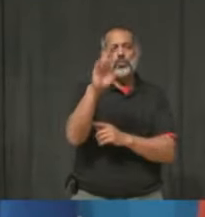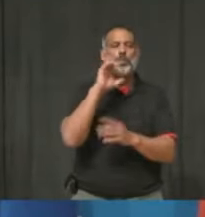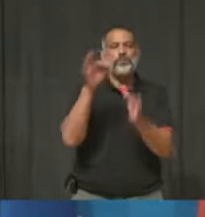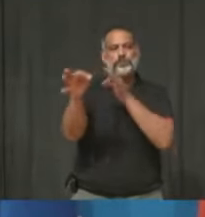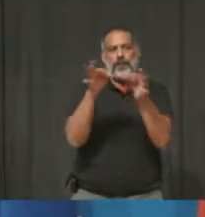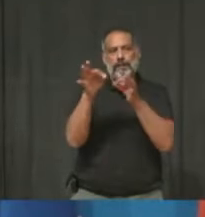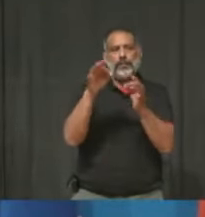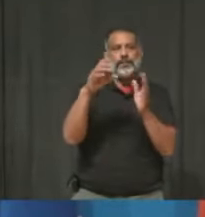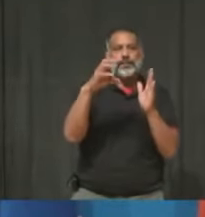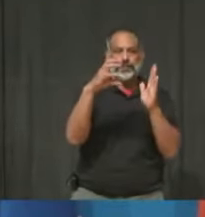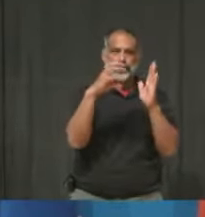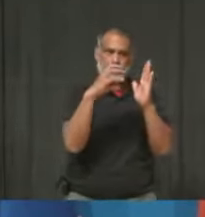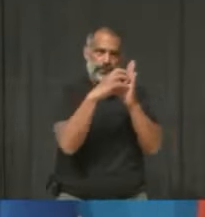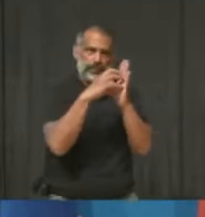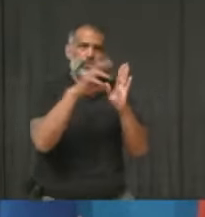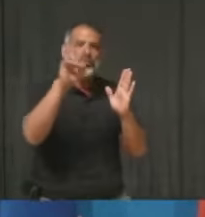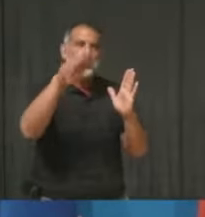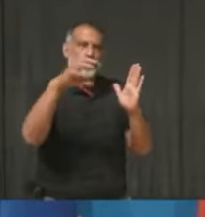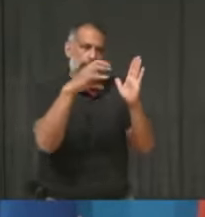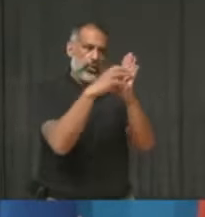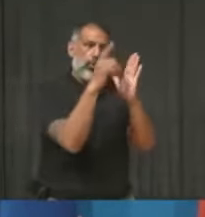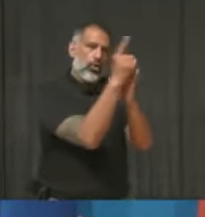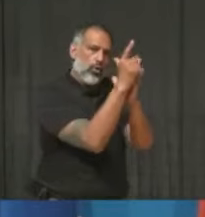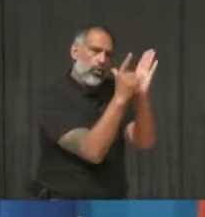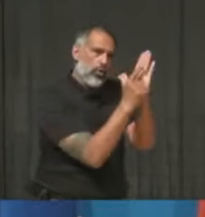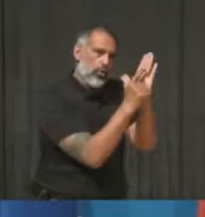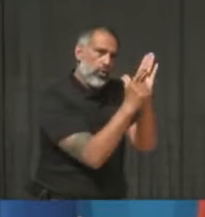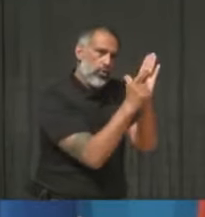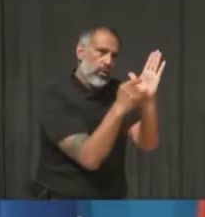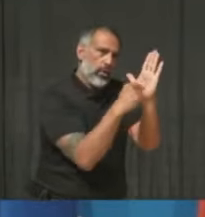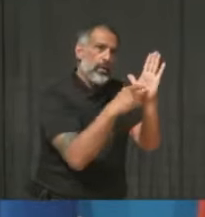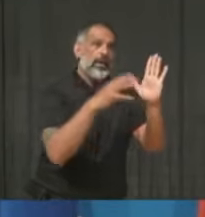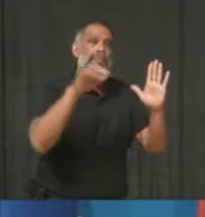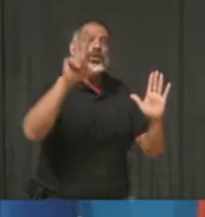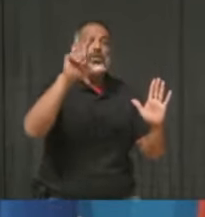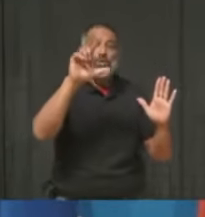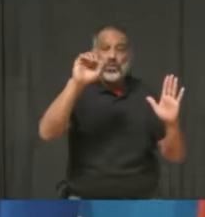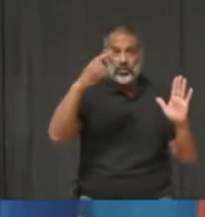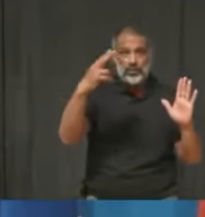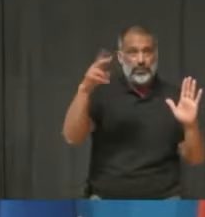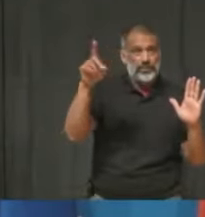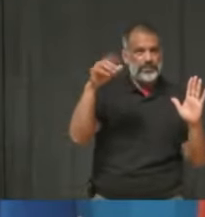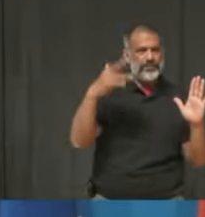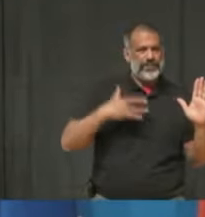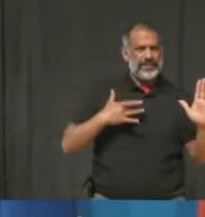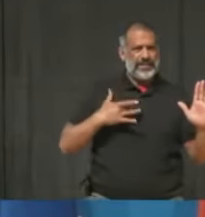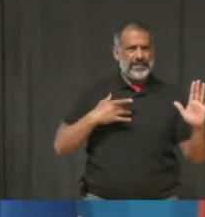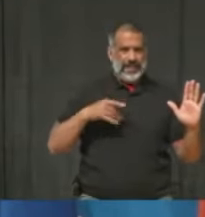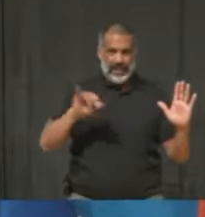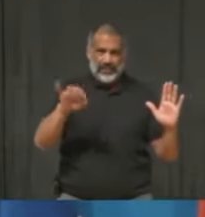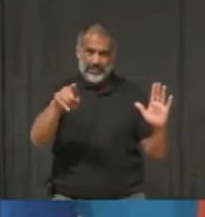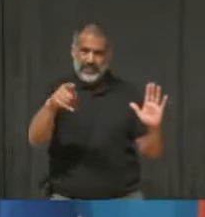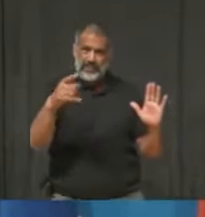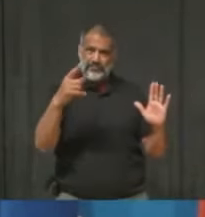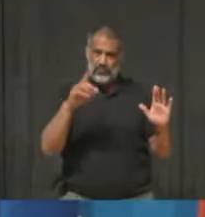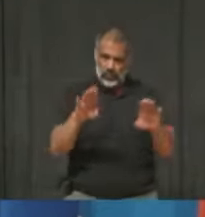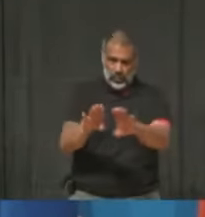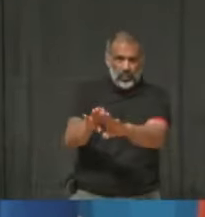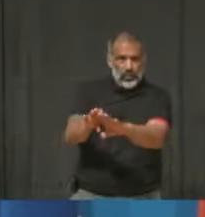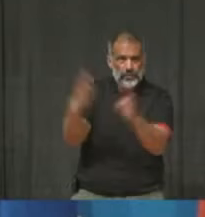I know that in the past he has strongly felt that opening anything at this point would have sent the wrong signals